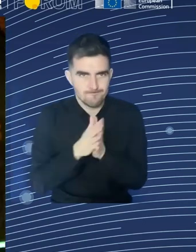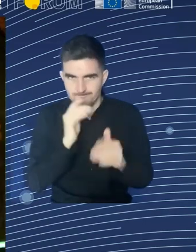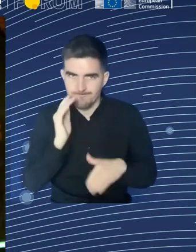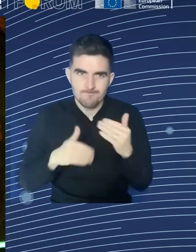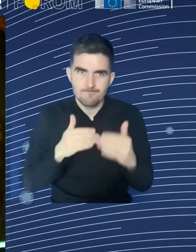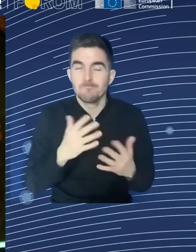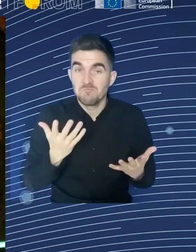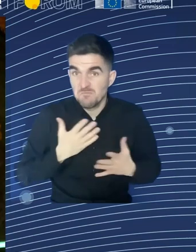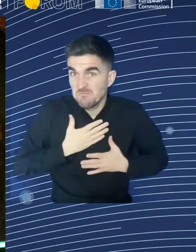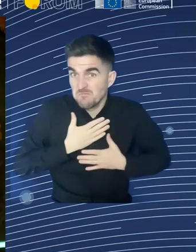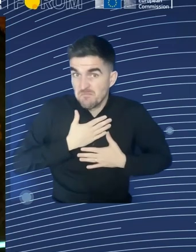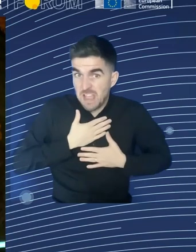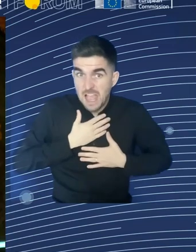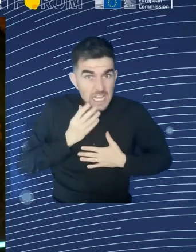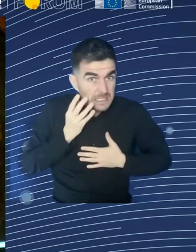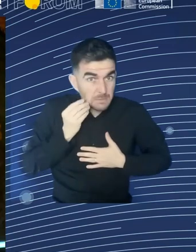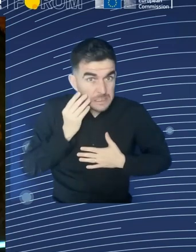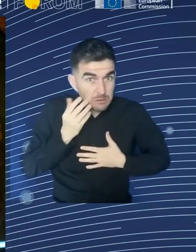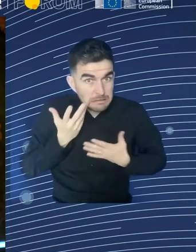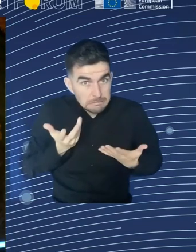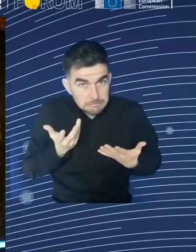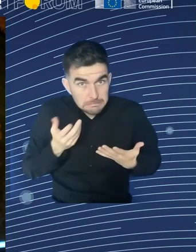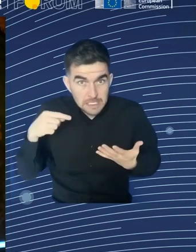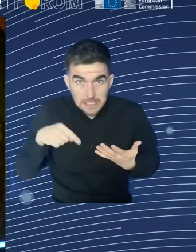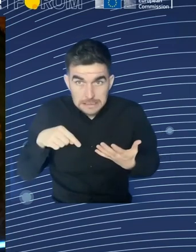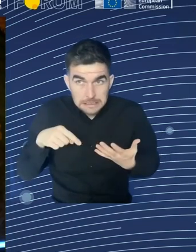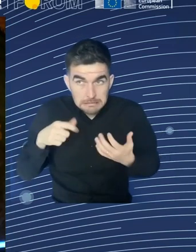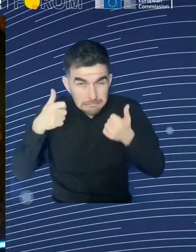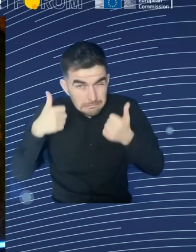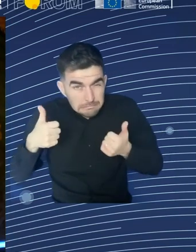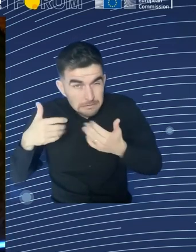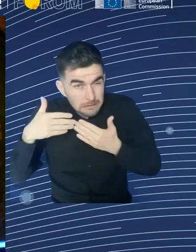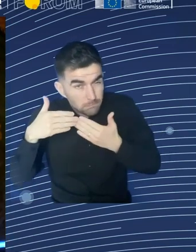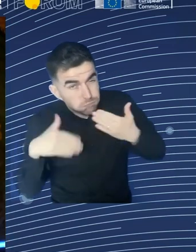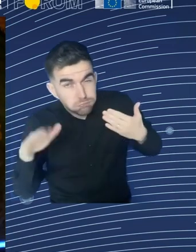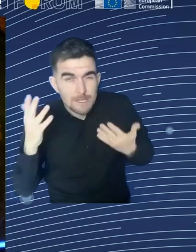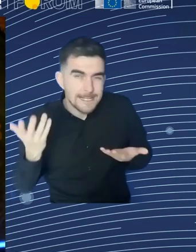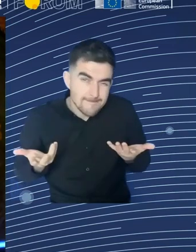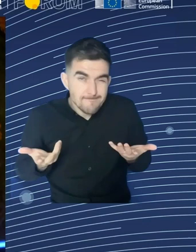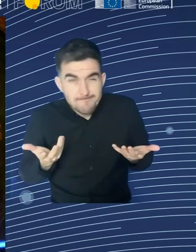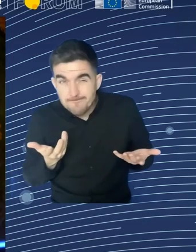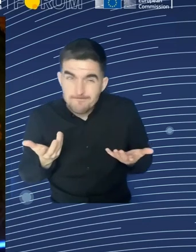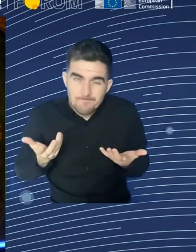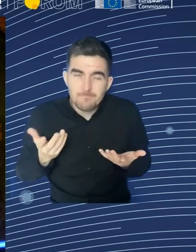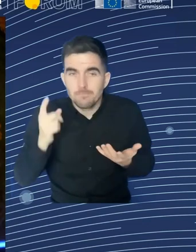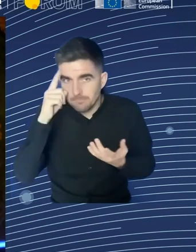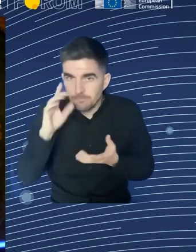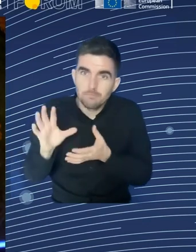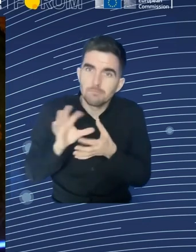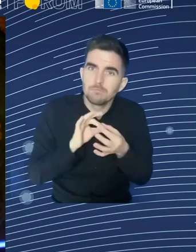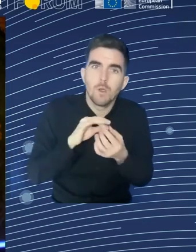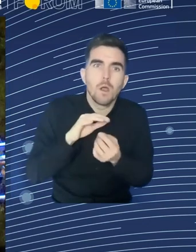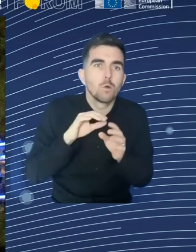through the green and digital transitions. And of course, on local and regional level, what we can do at first